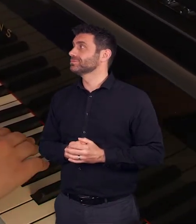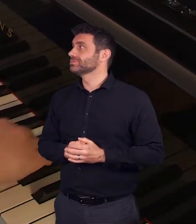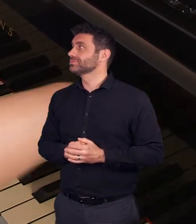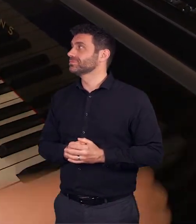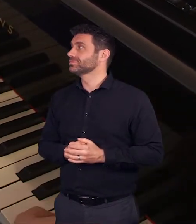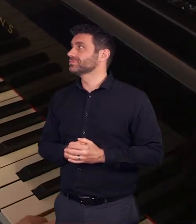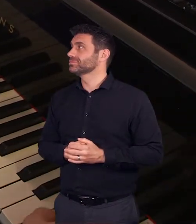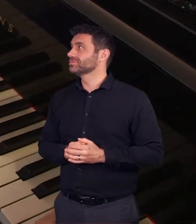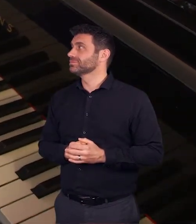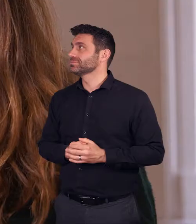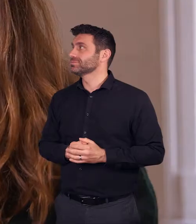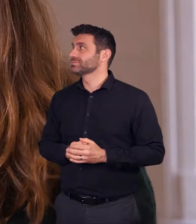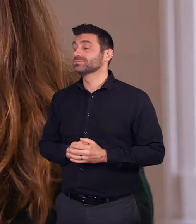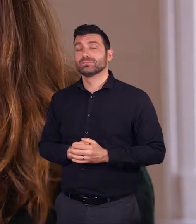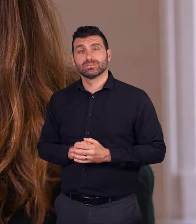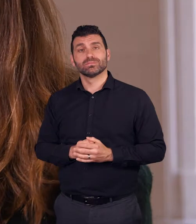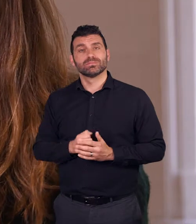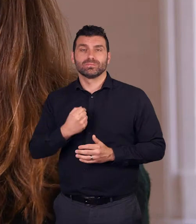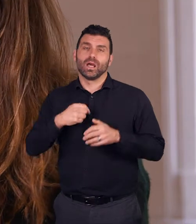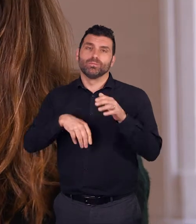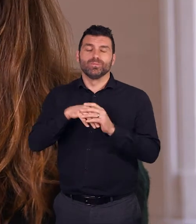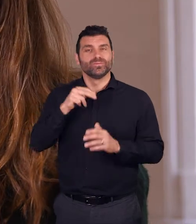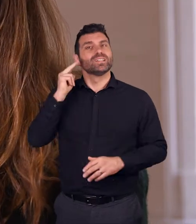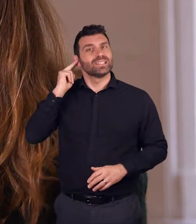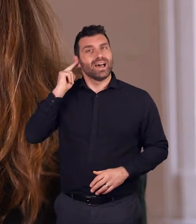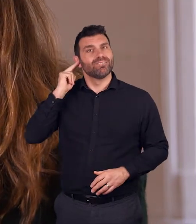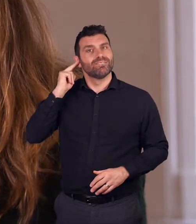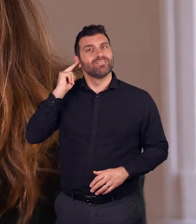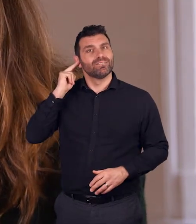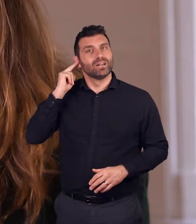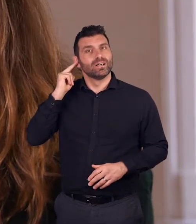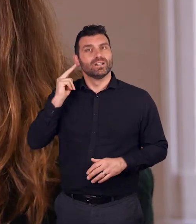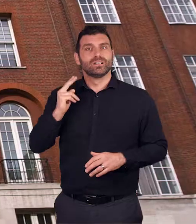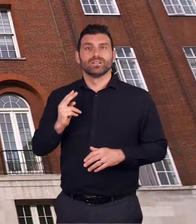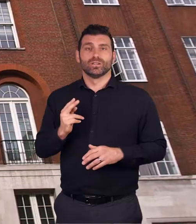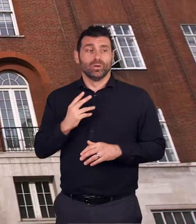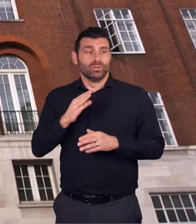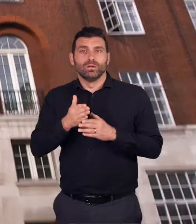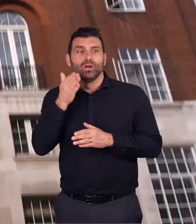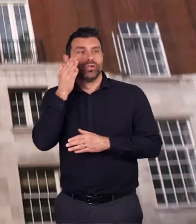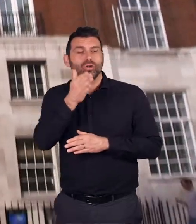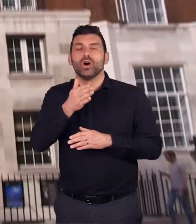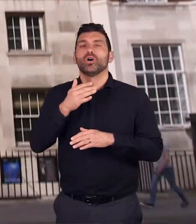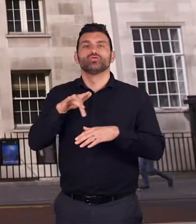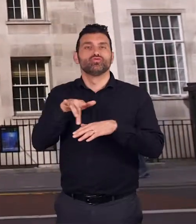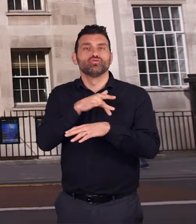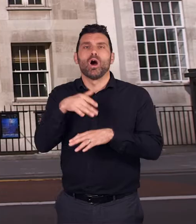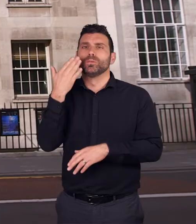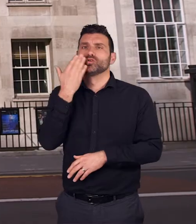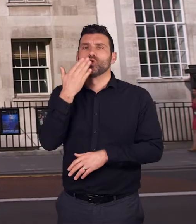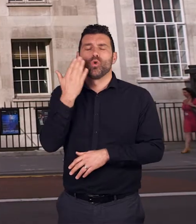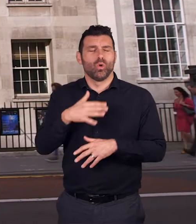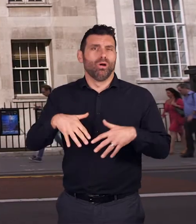I myself am severely deaf and going to a drama school is quite